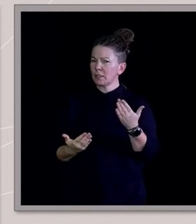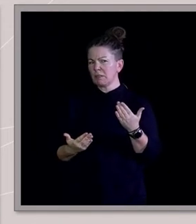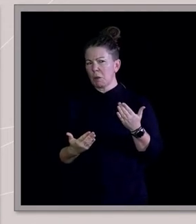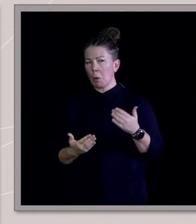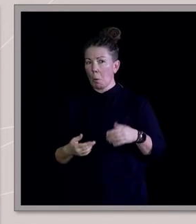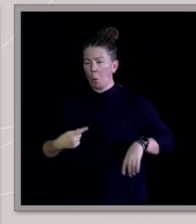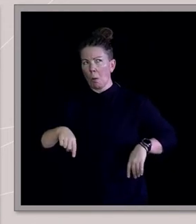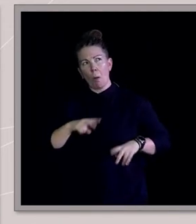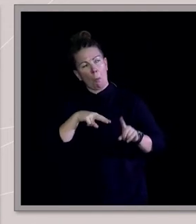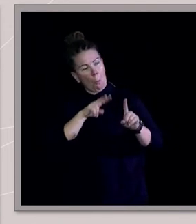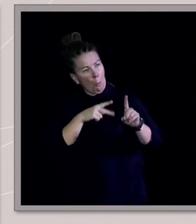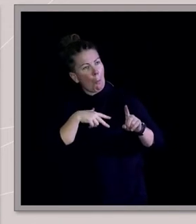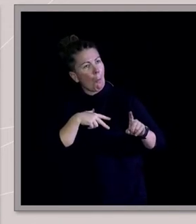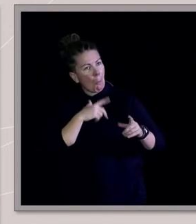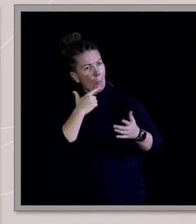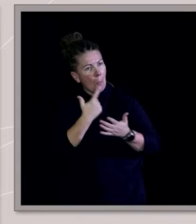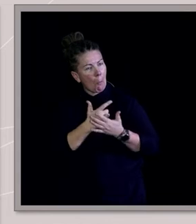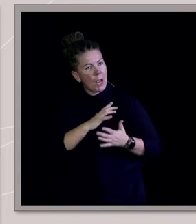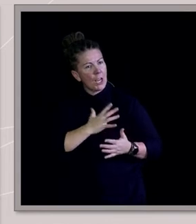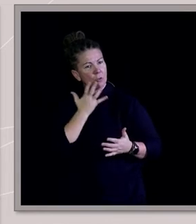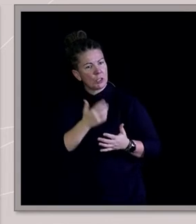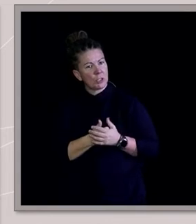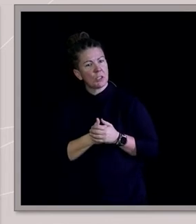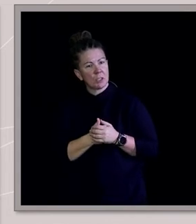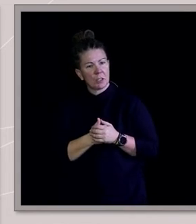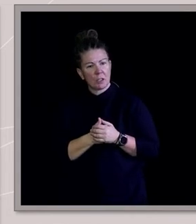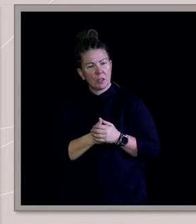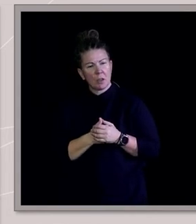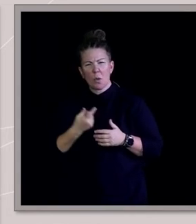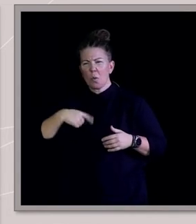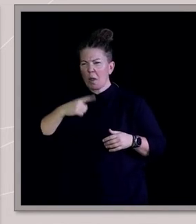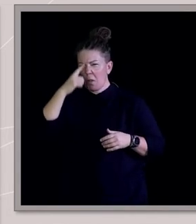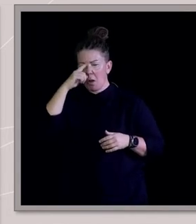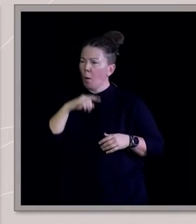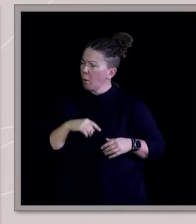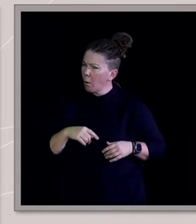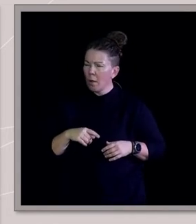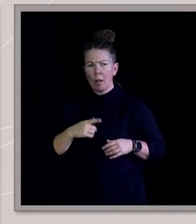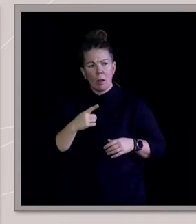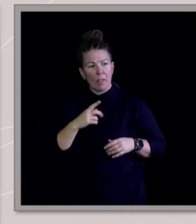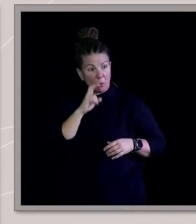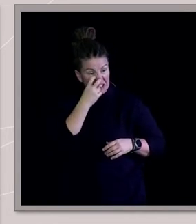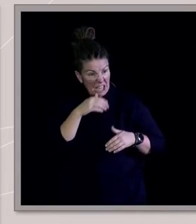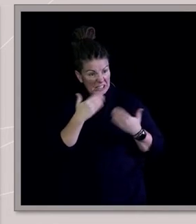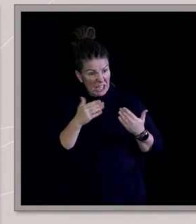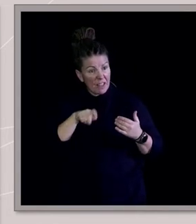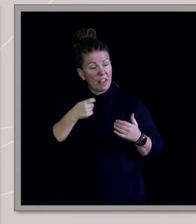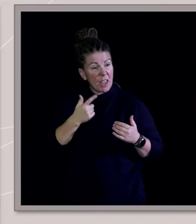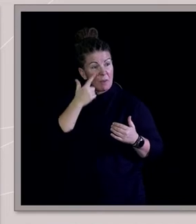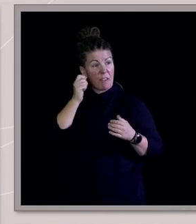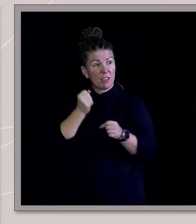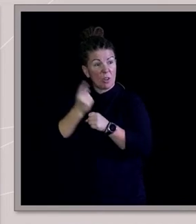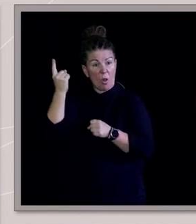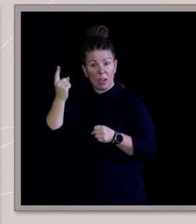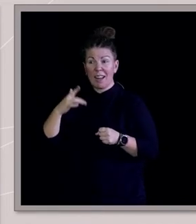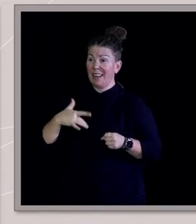of interesting, they were sort of portraying them as the dark days before they repented and found God, and here we all are, happily ever after.